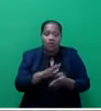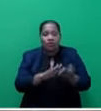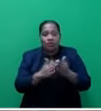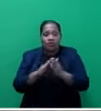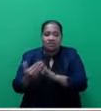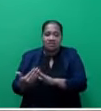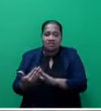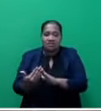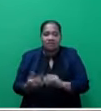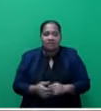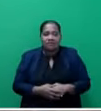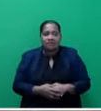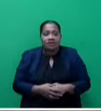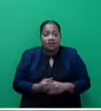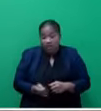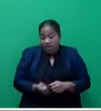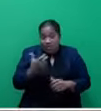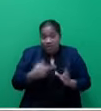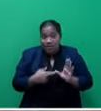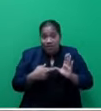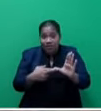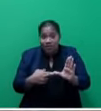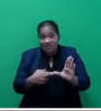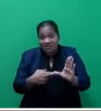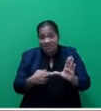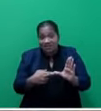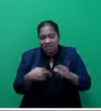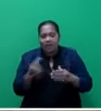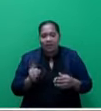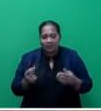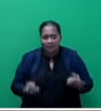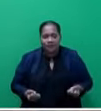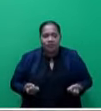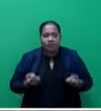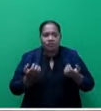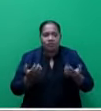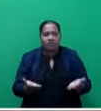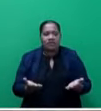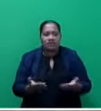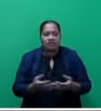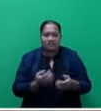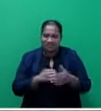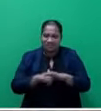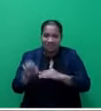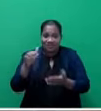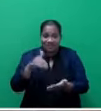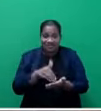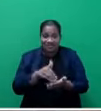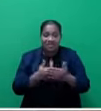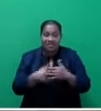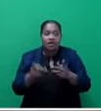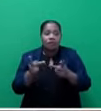The earlier response to one of our questions to provide a number of evacuation centres in